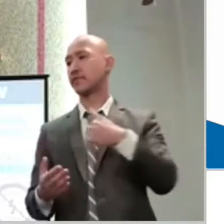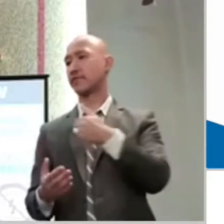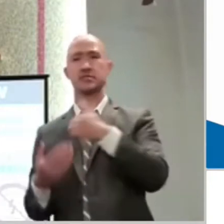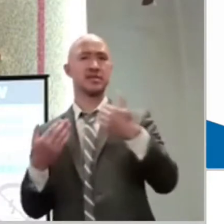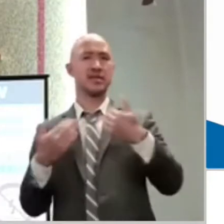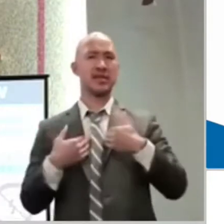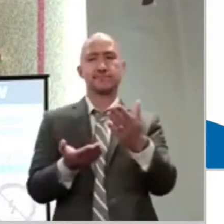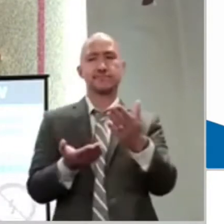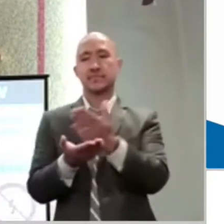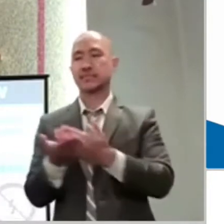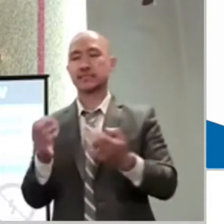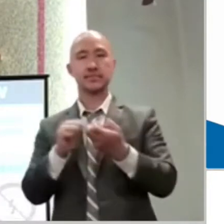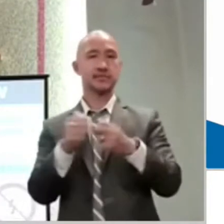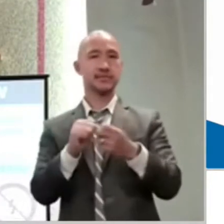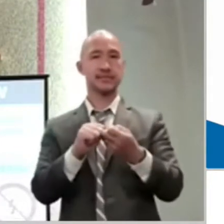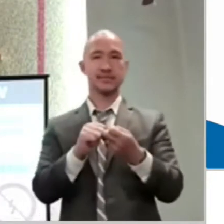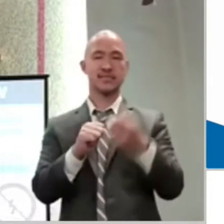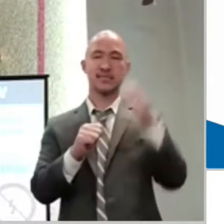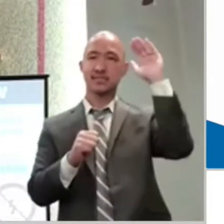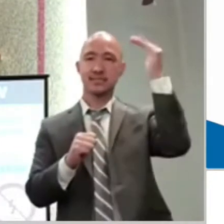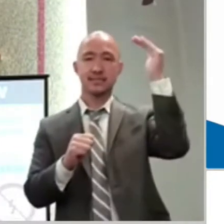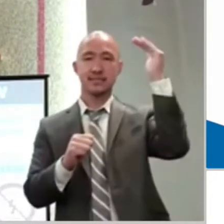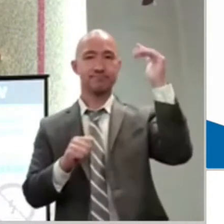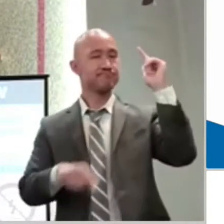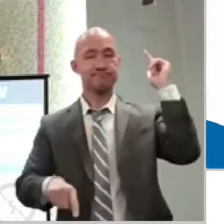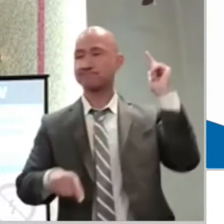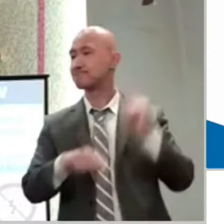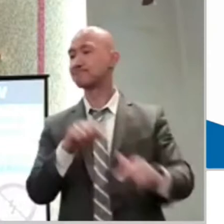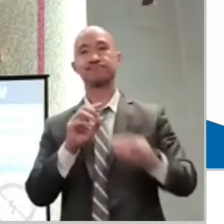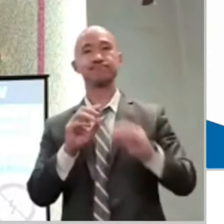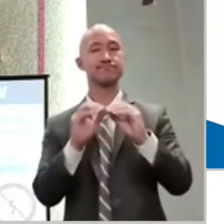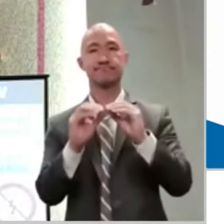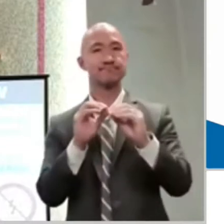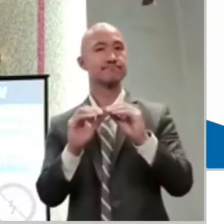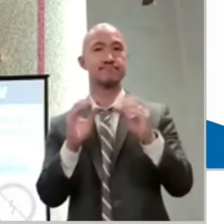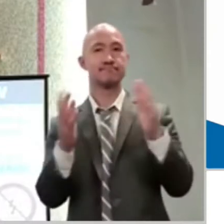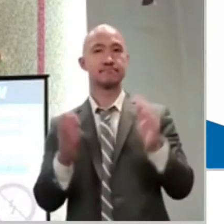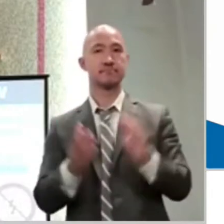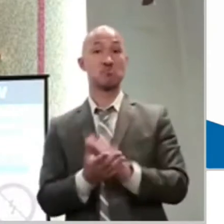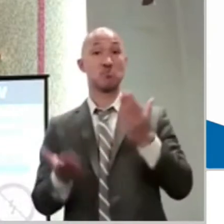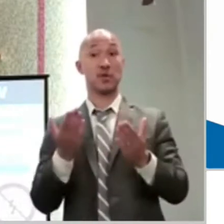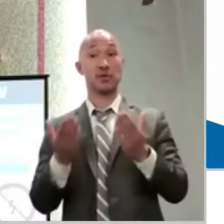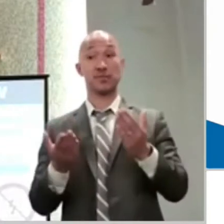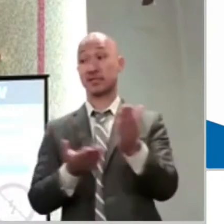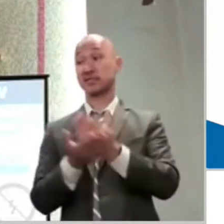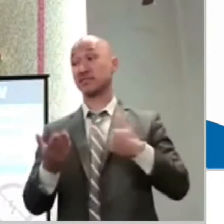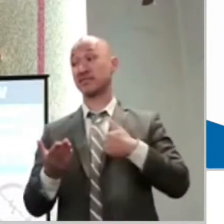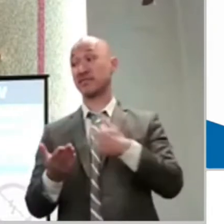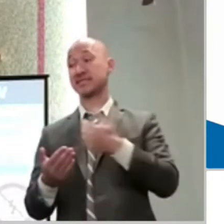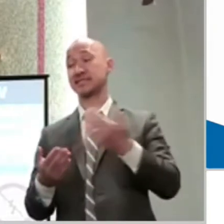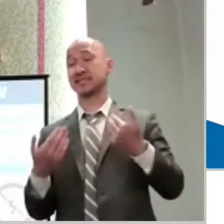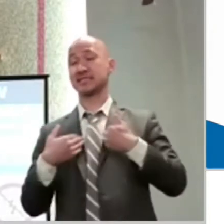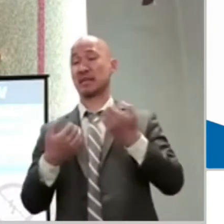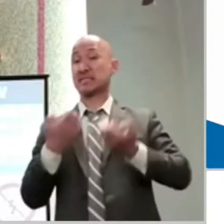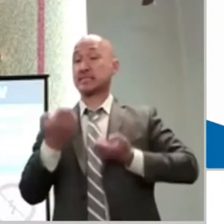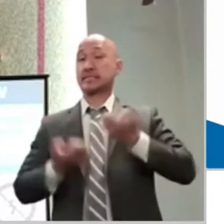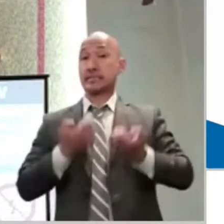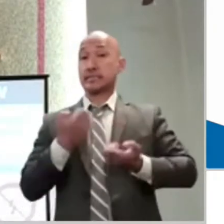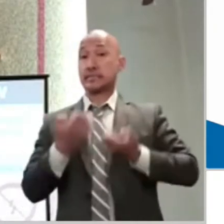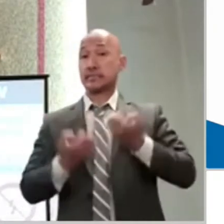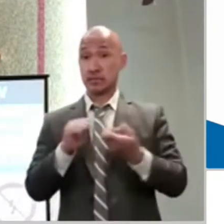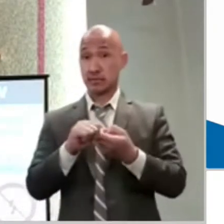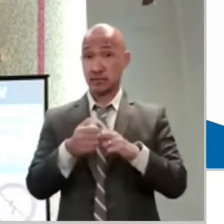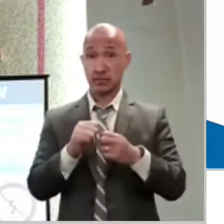our lives that are of a spiritual nature, like faith, like emotions, right? We only see the manifestation of those things.